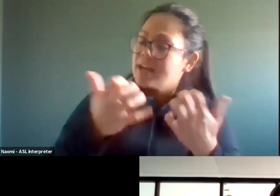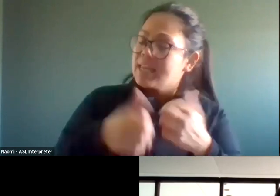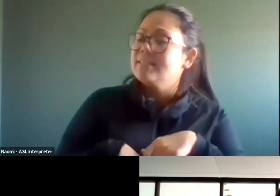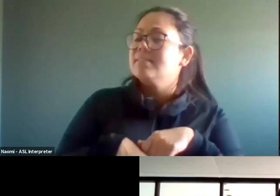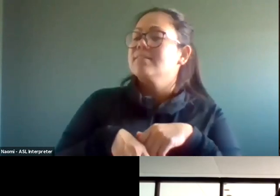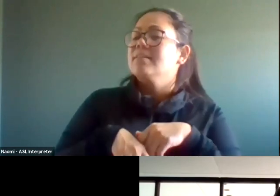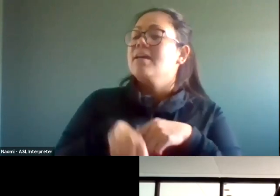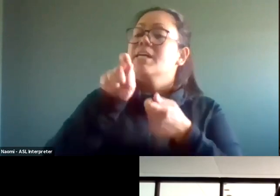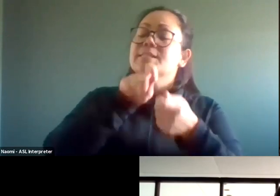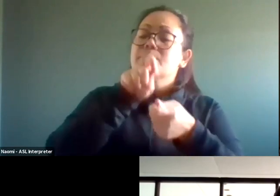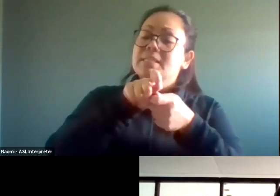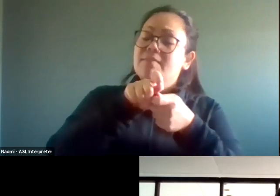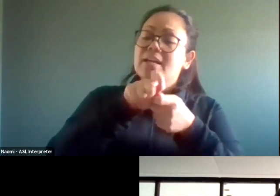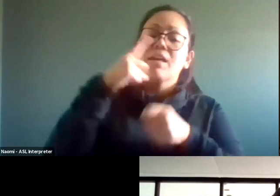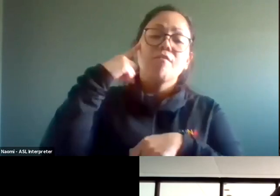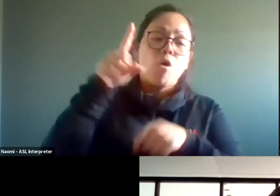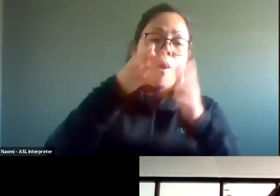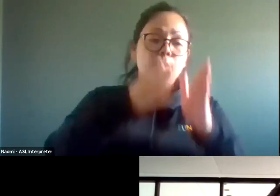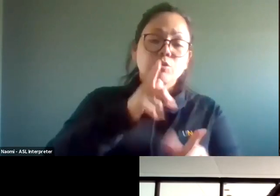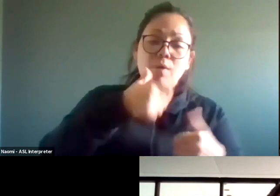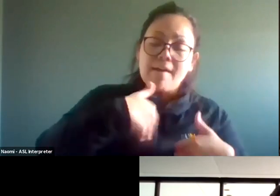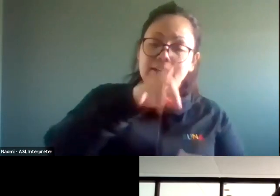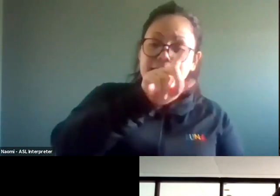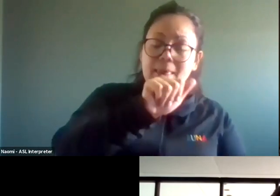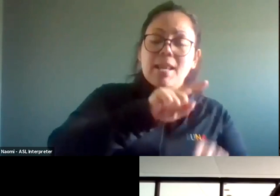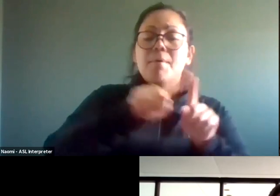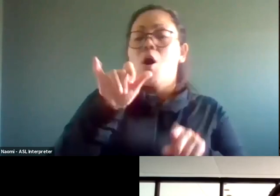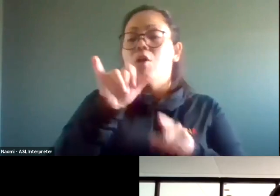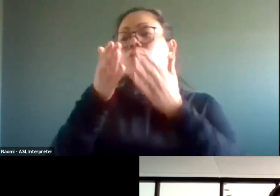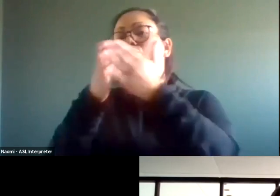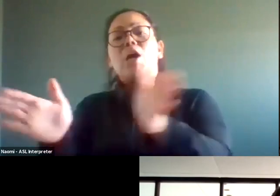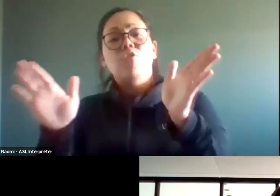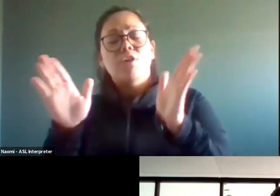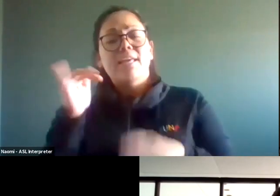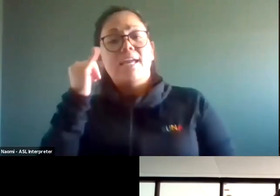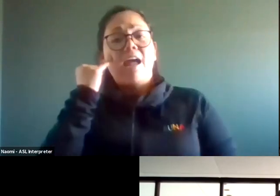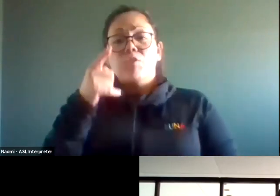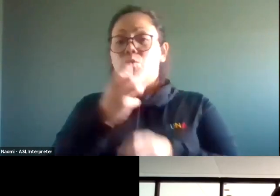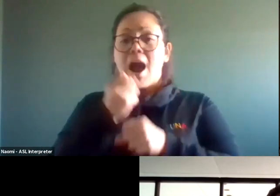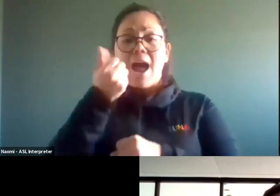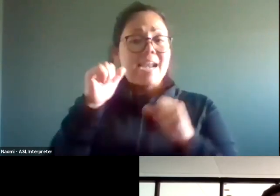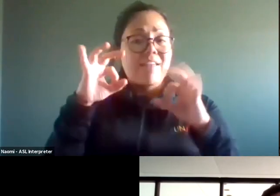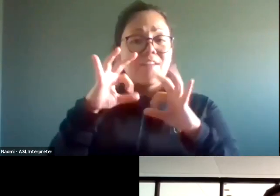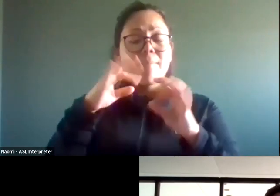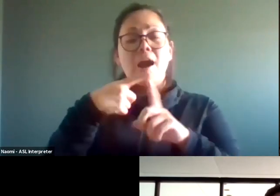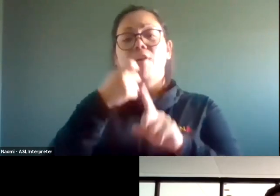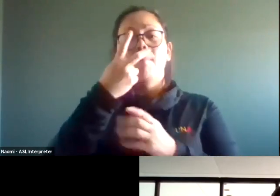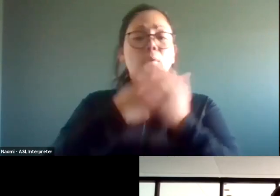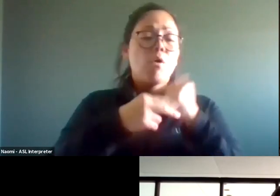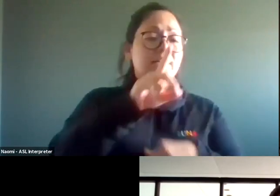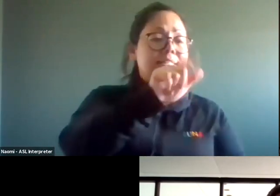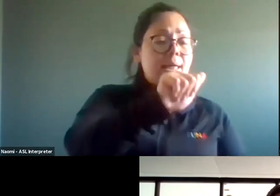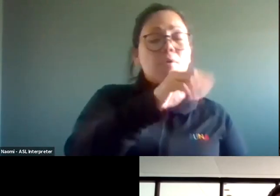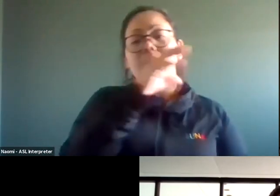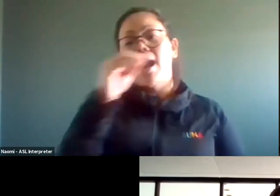either specifically for people with disabilities, but then in general, if you've received feedback from both disabled, uh,